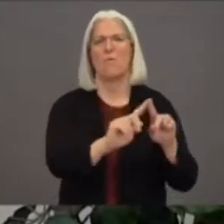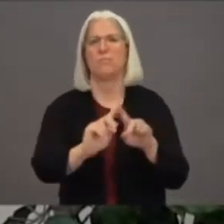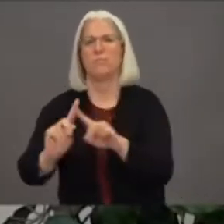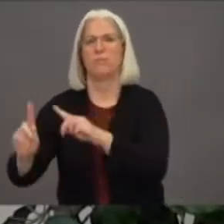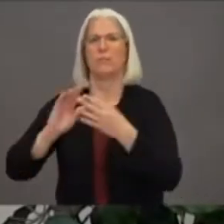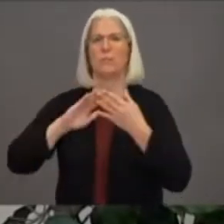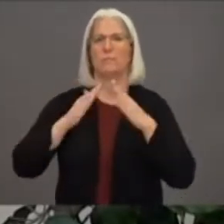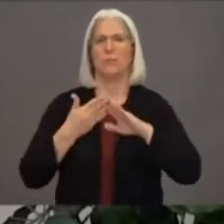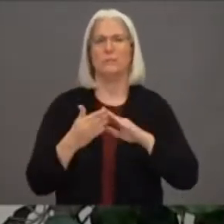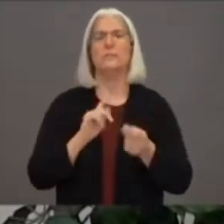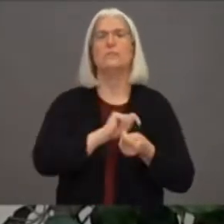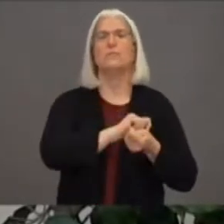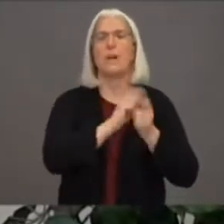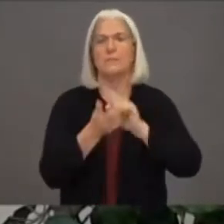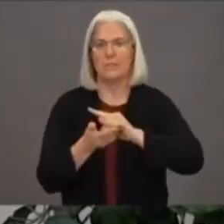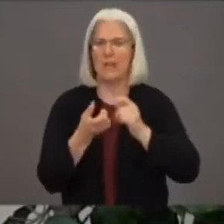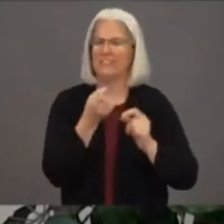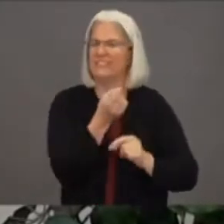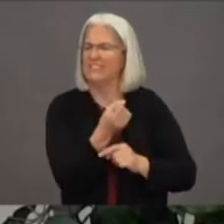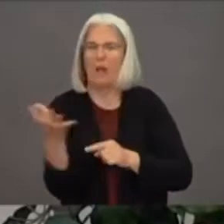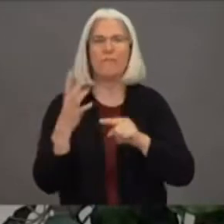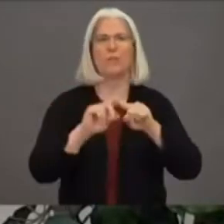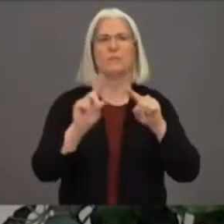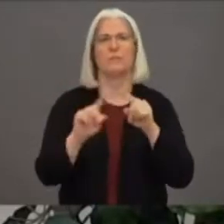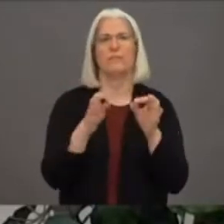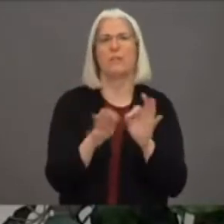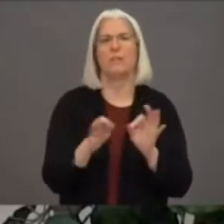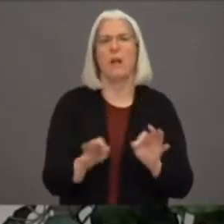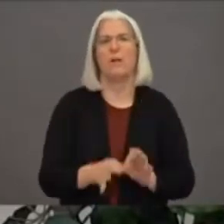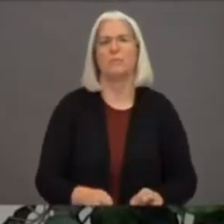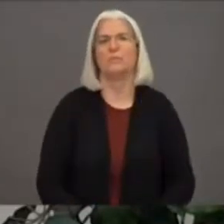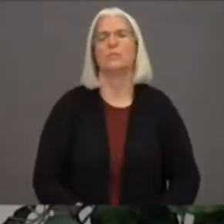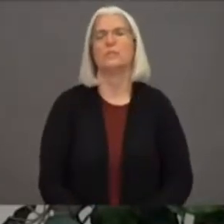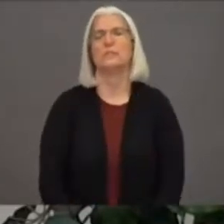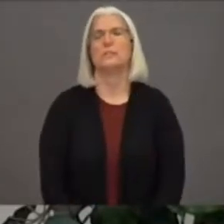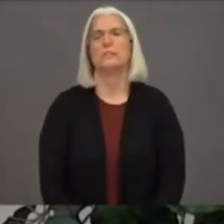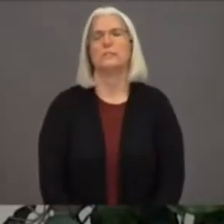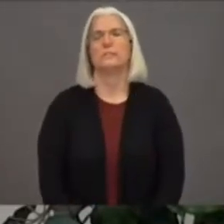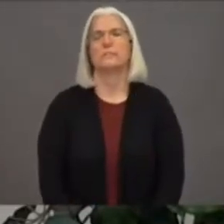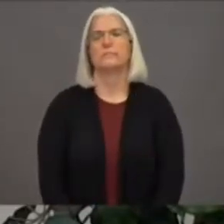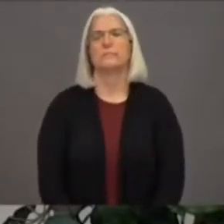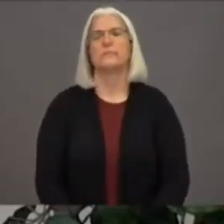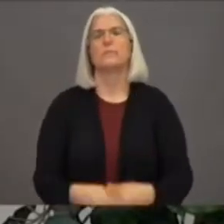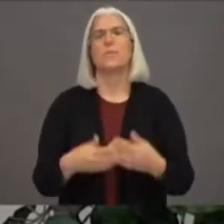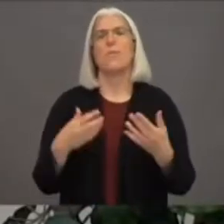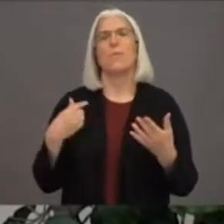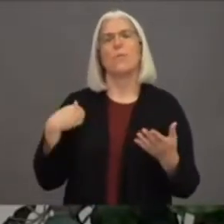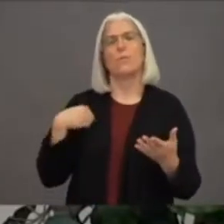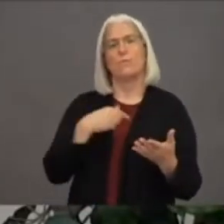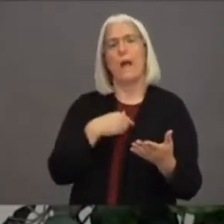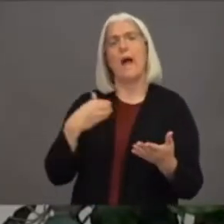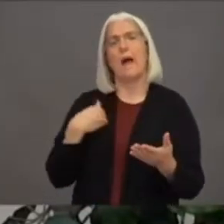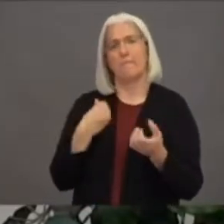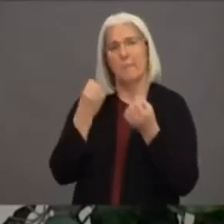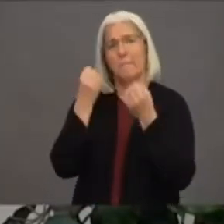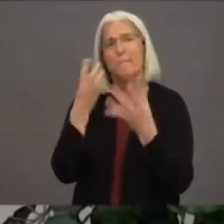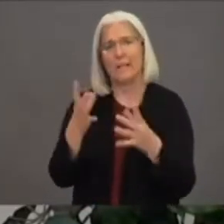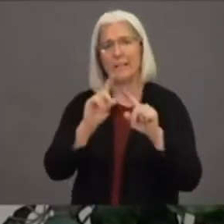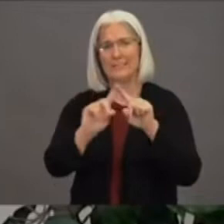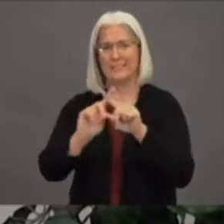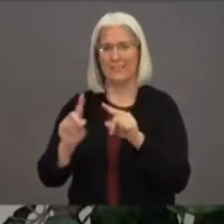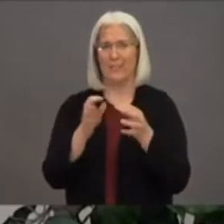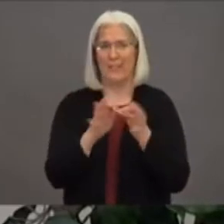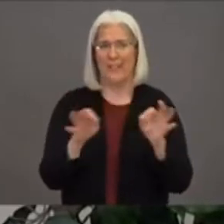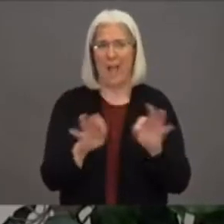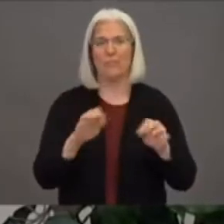we, you know, we have many languages in our community but we know that those are the five most commonly spoken languages and